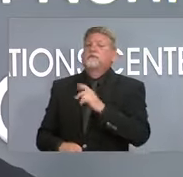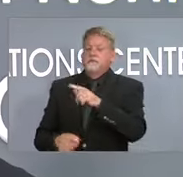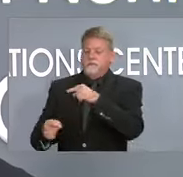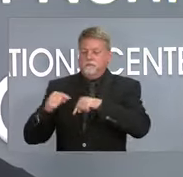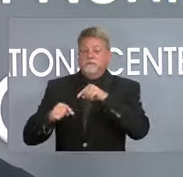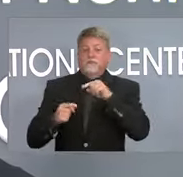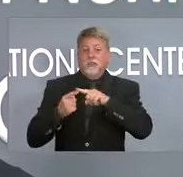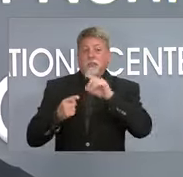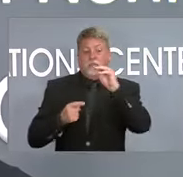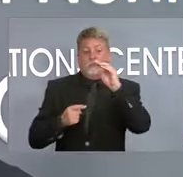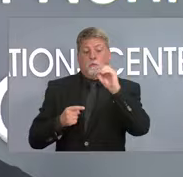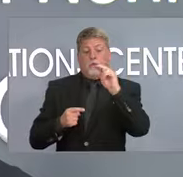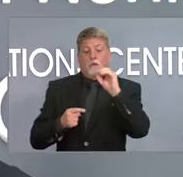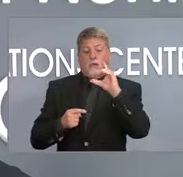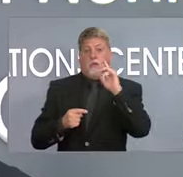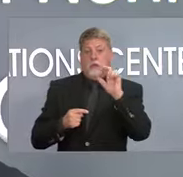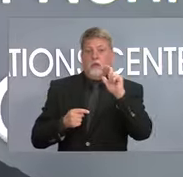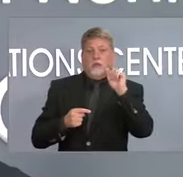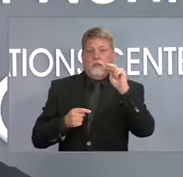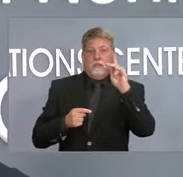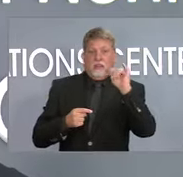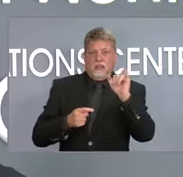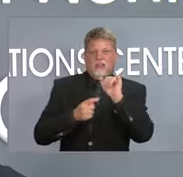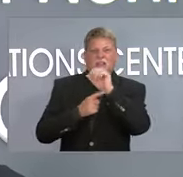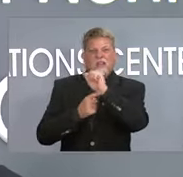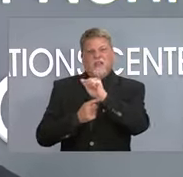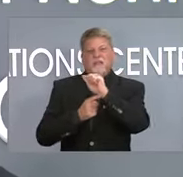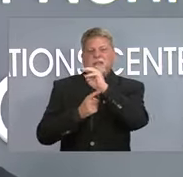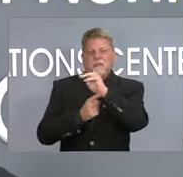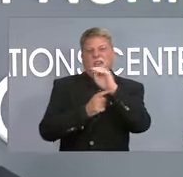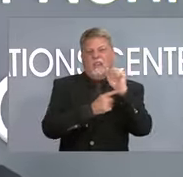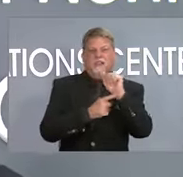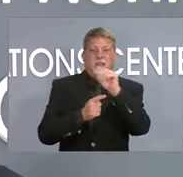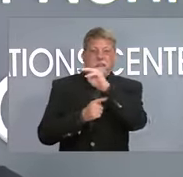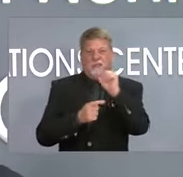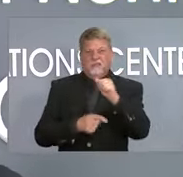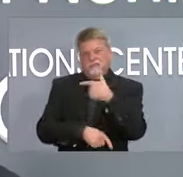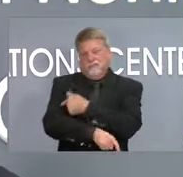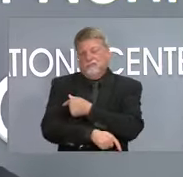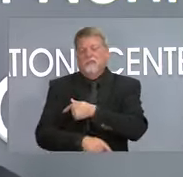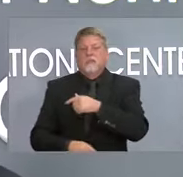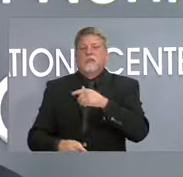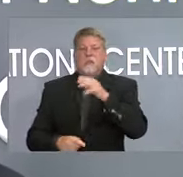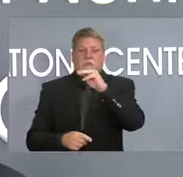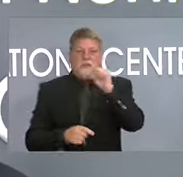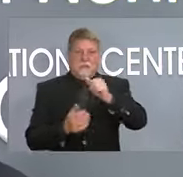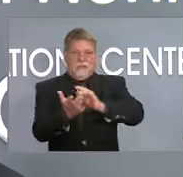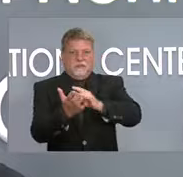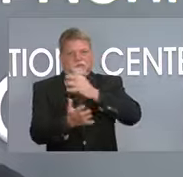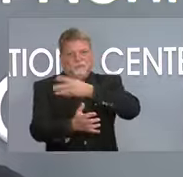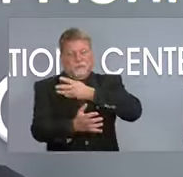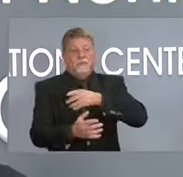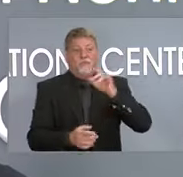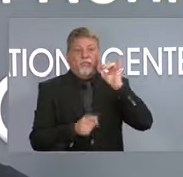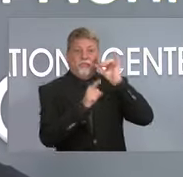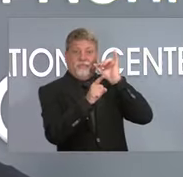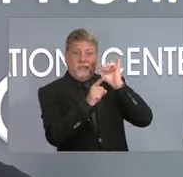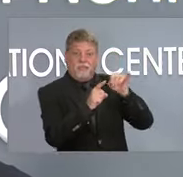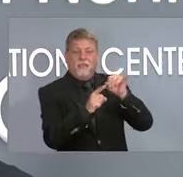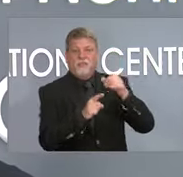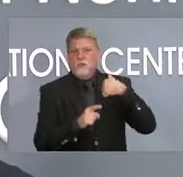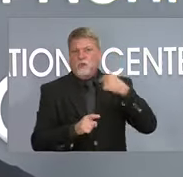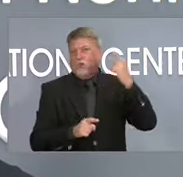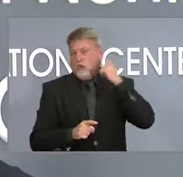in the first 10 days with mild to moderate symptoms. And it's one of the reasons we've pushed them out. It's one of the reasons we've requested a lot from the federal